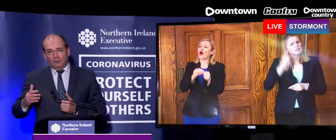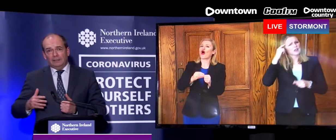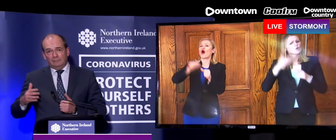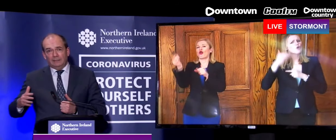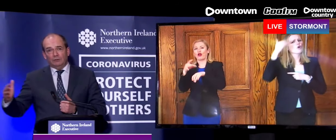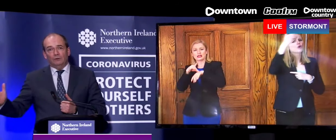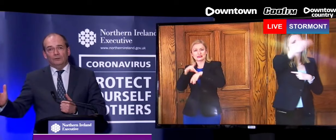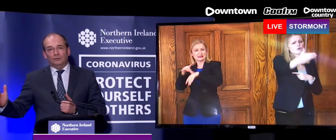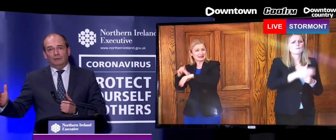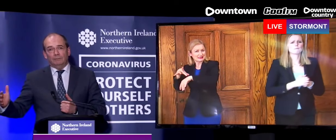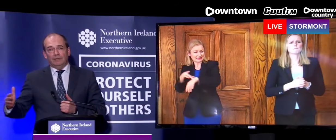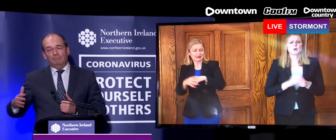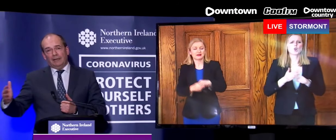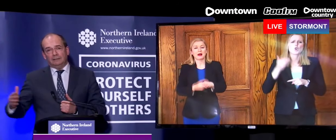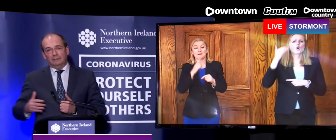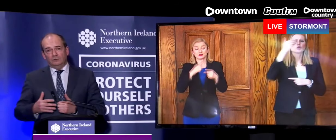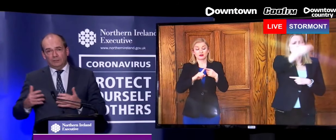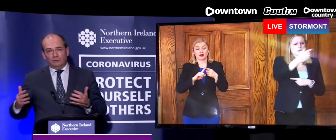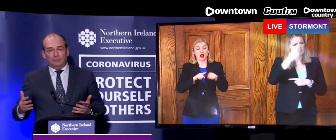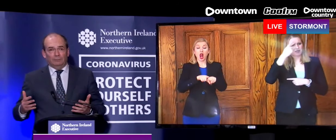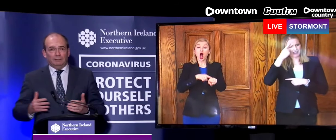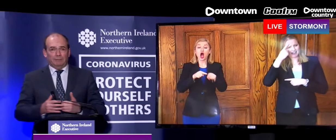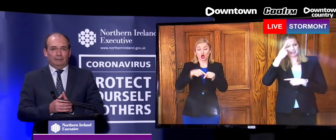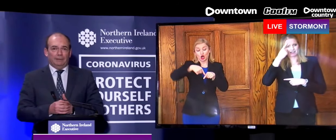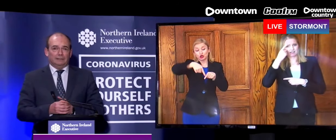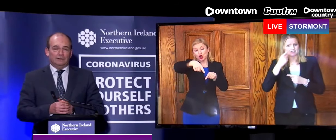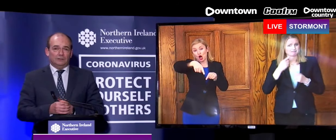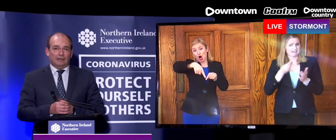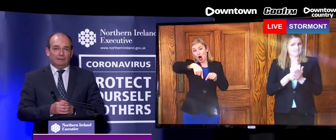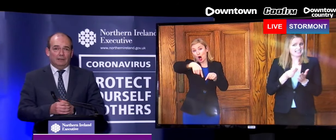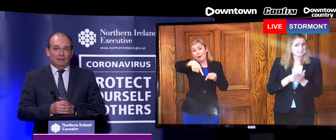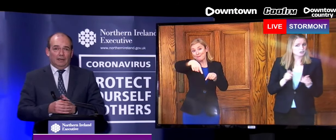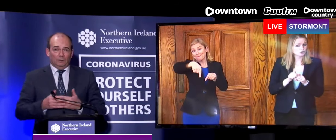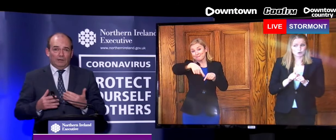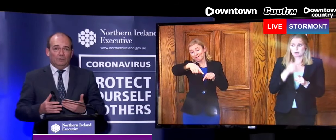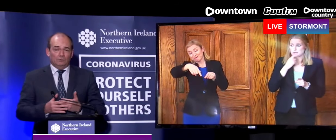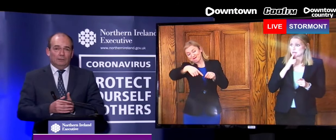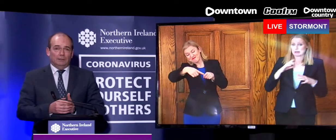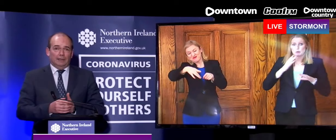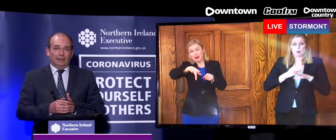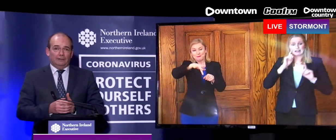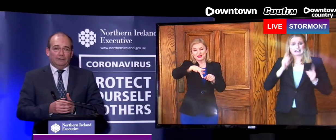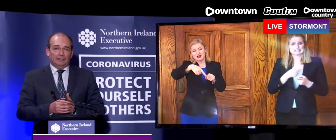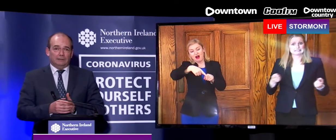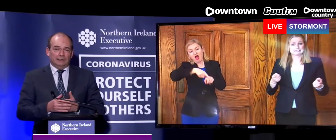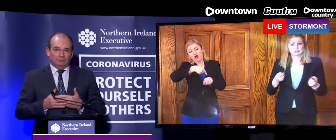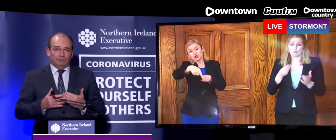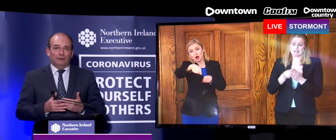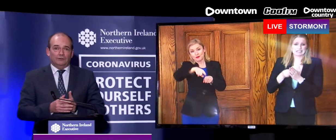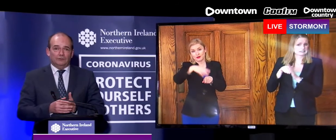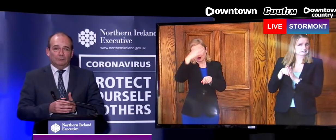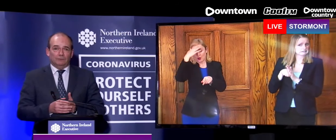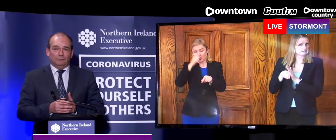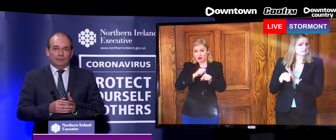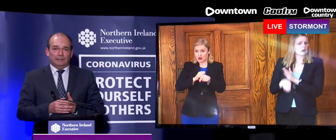in the medium to longer term, the impact that socio-economic impact that this is having, and we know that that is